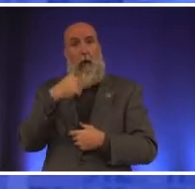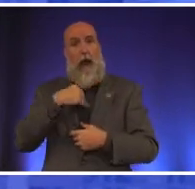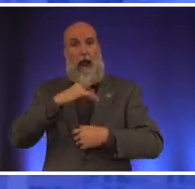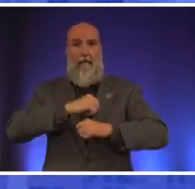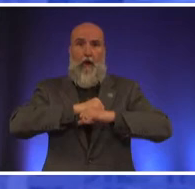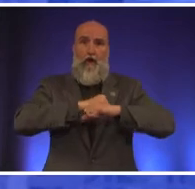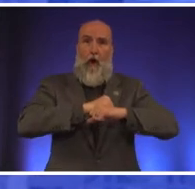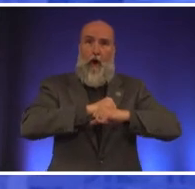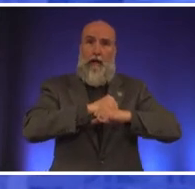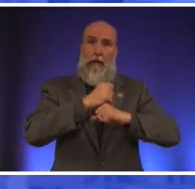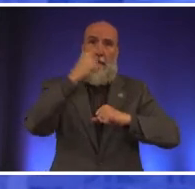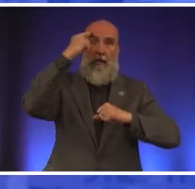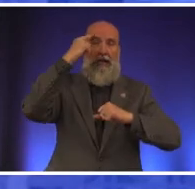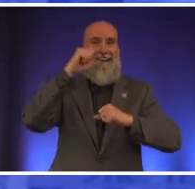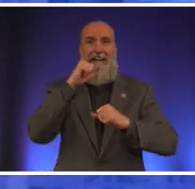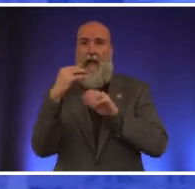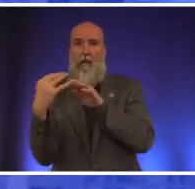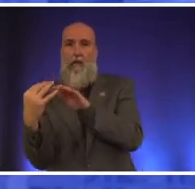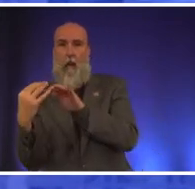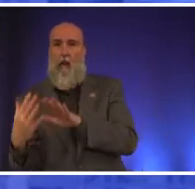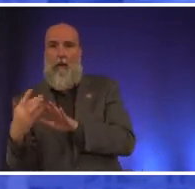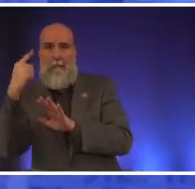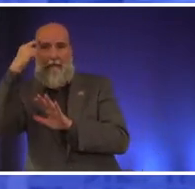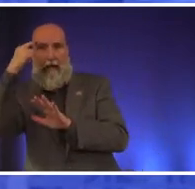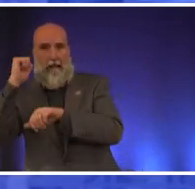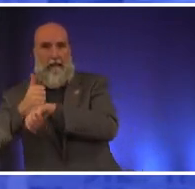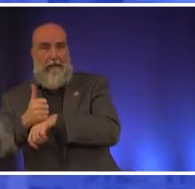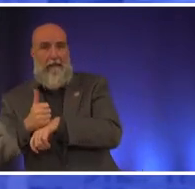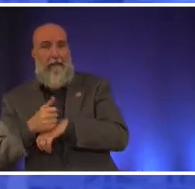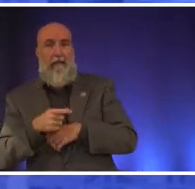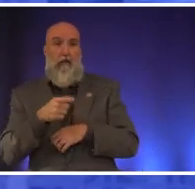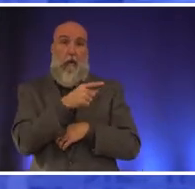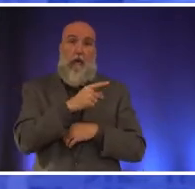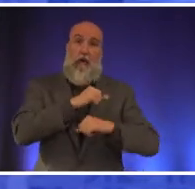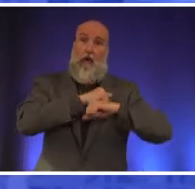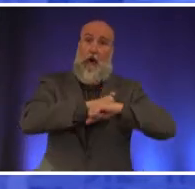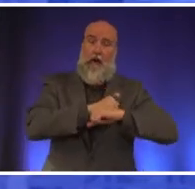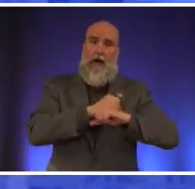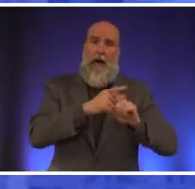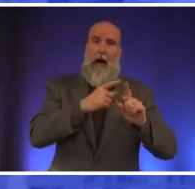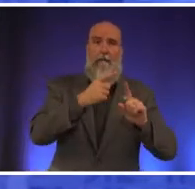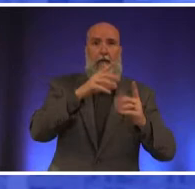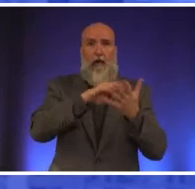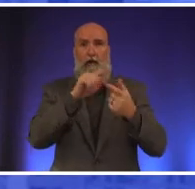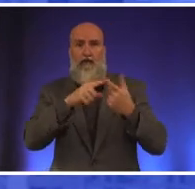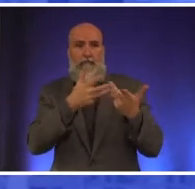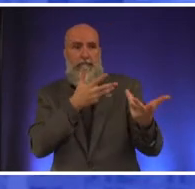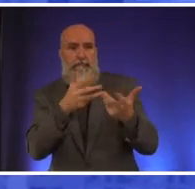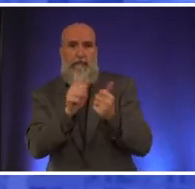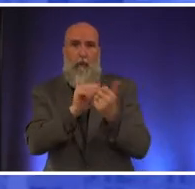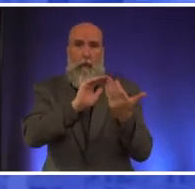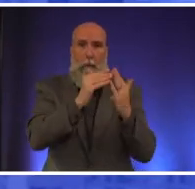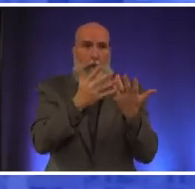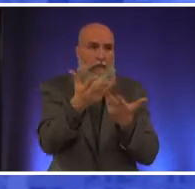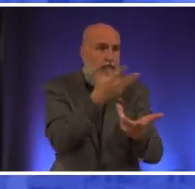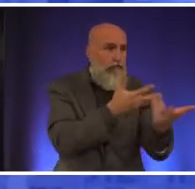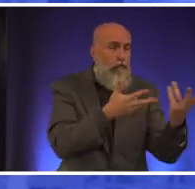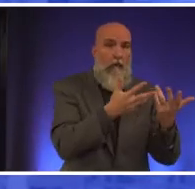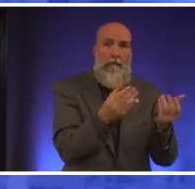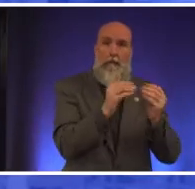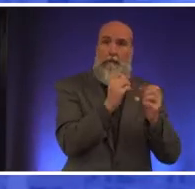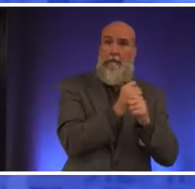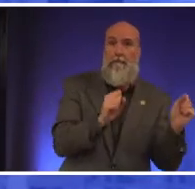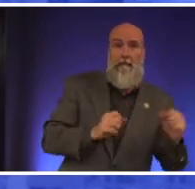the warrior mentality they can they they have learned to interact with the community in a way that is safe